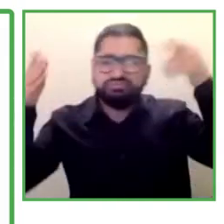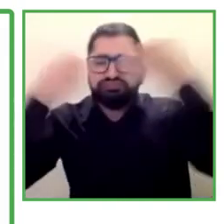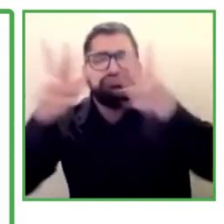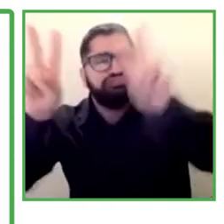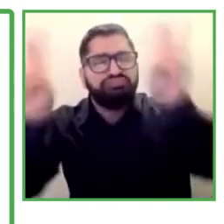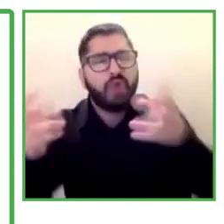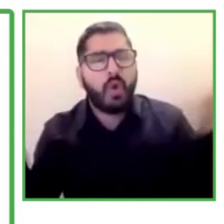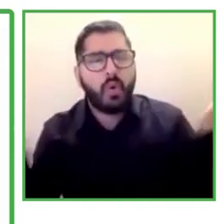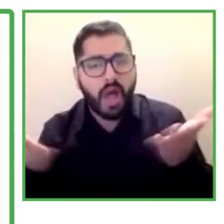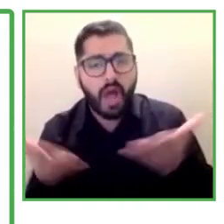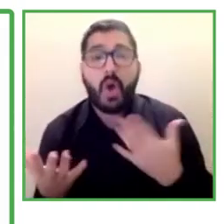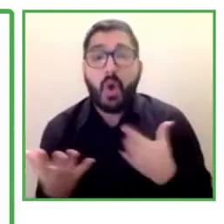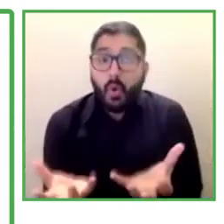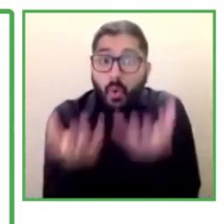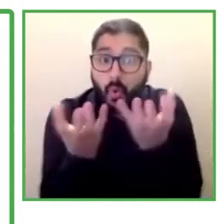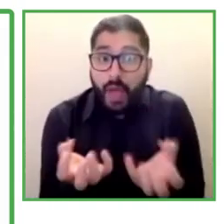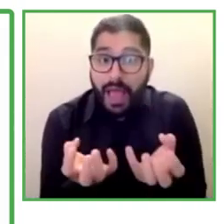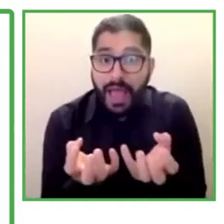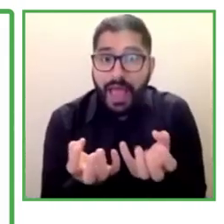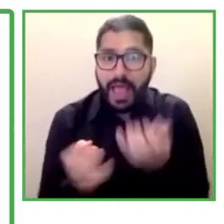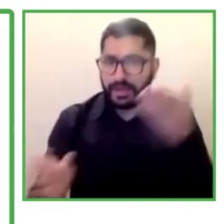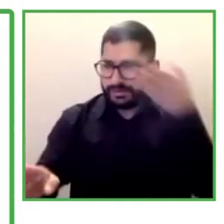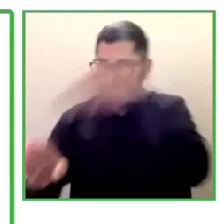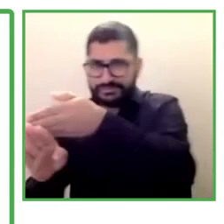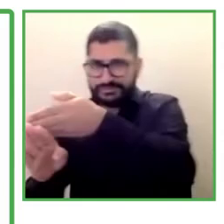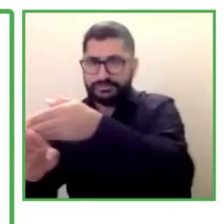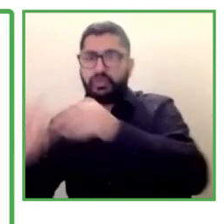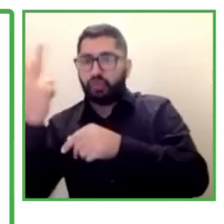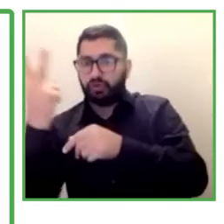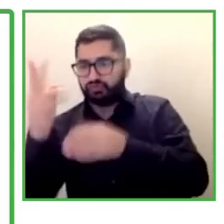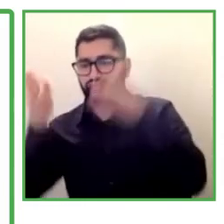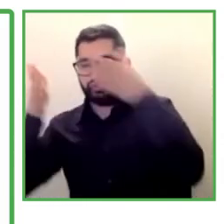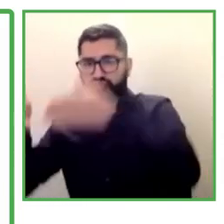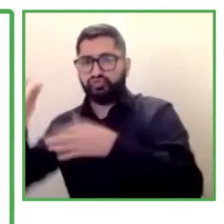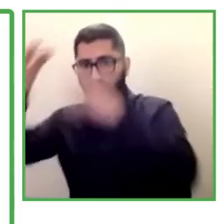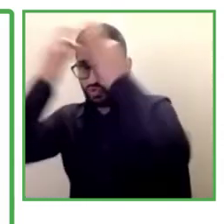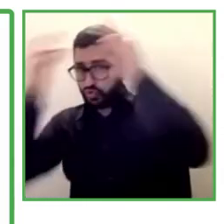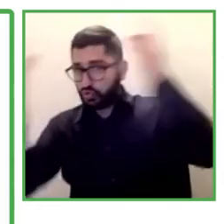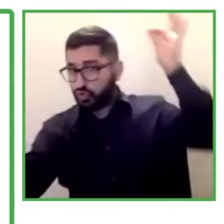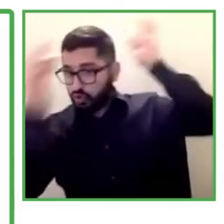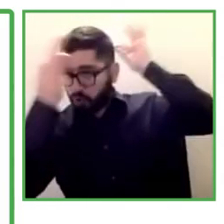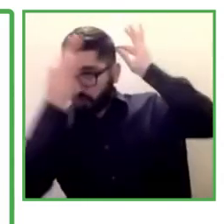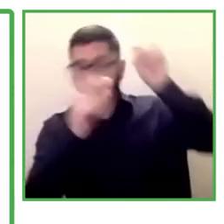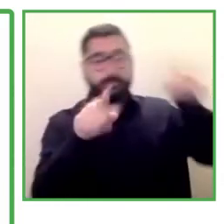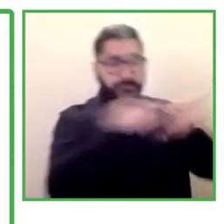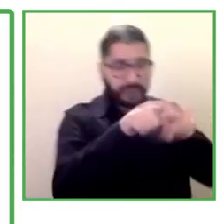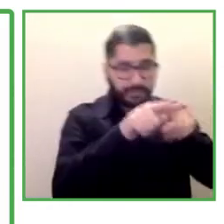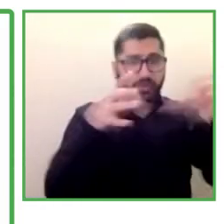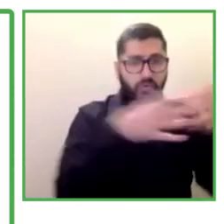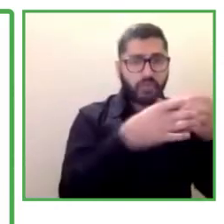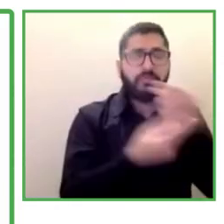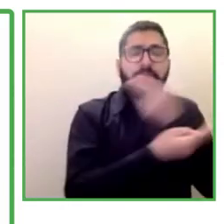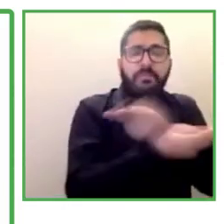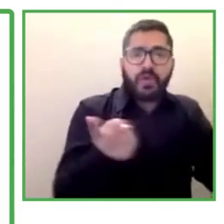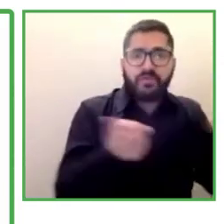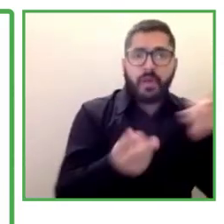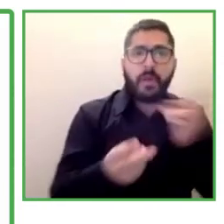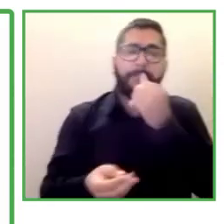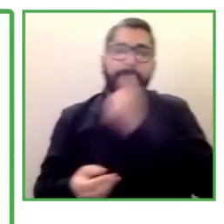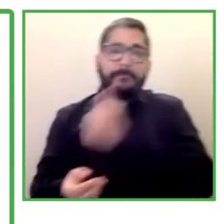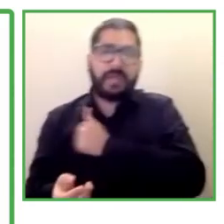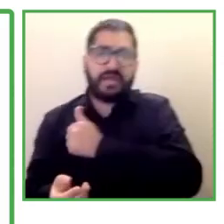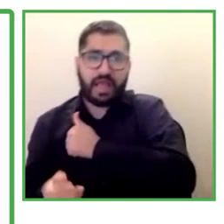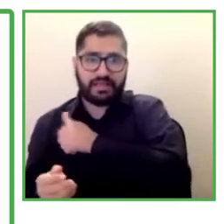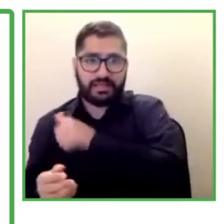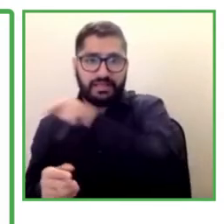articulation in the private, the public sectors, the civil society, so that we can facilitate